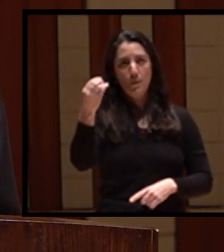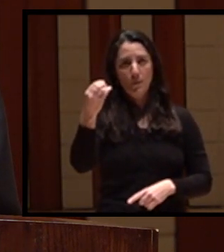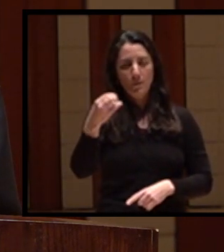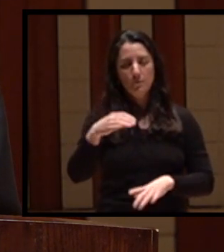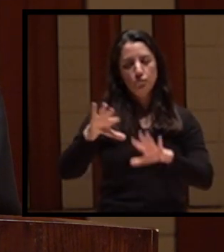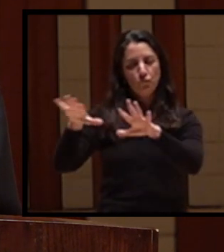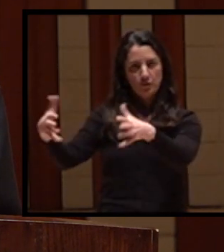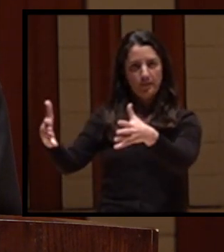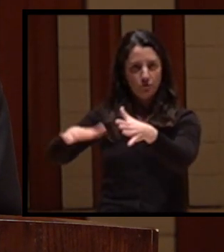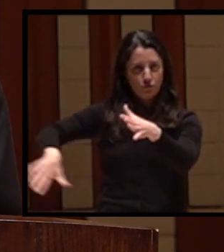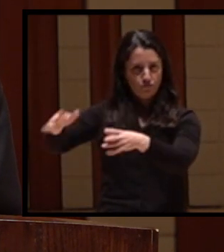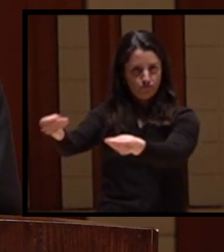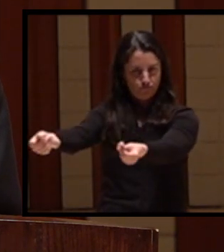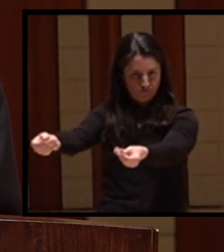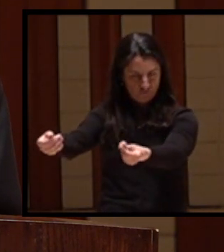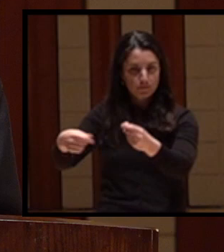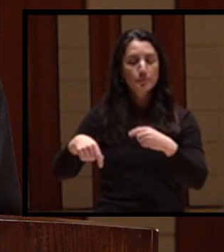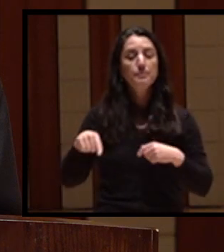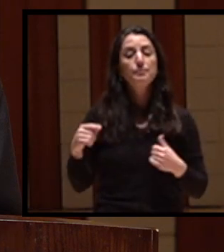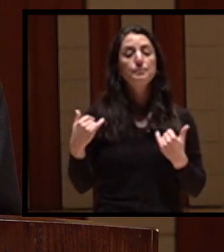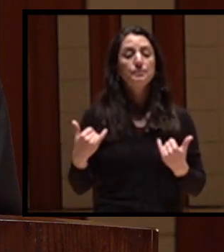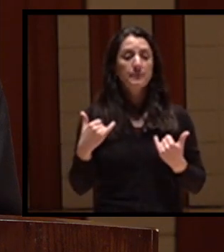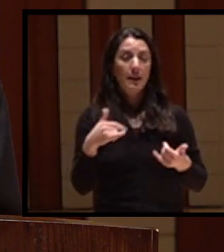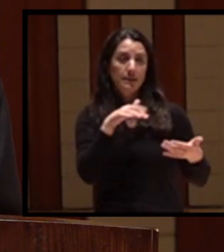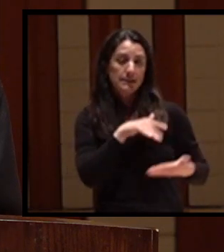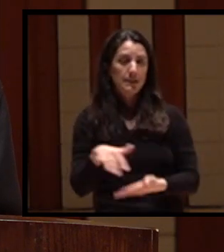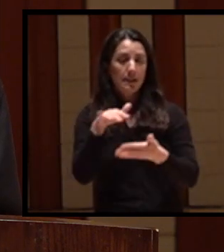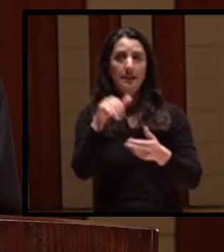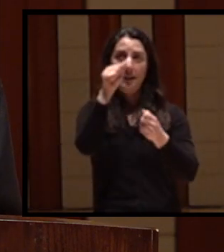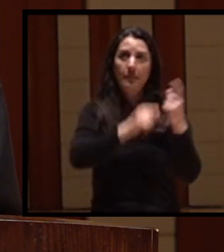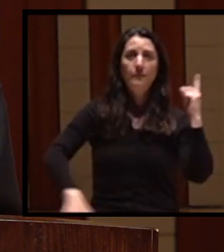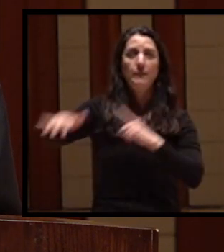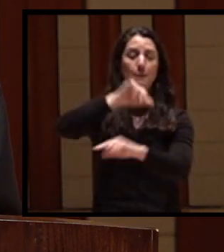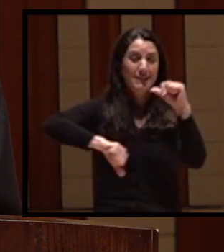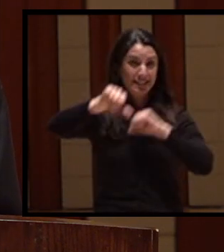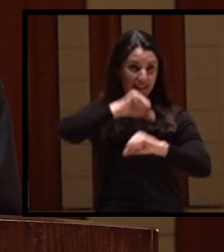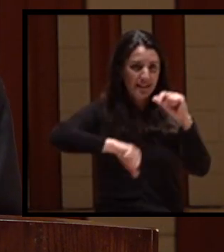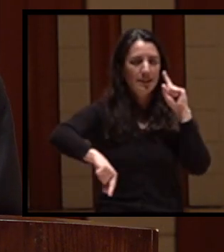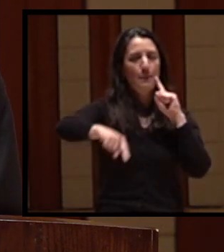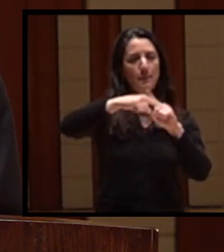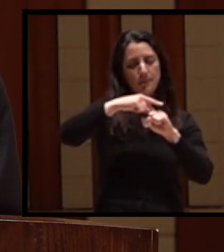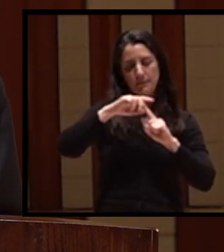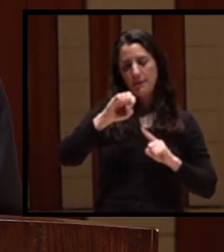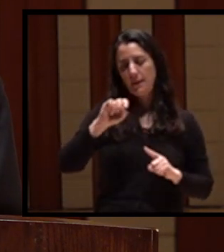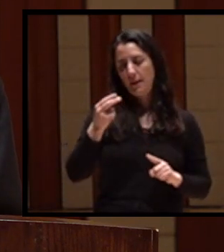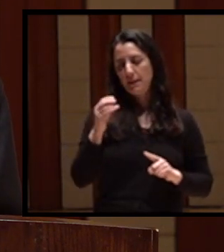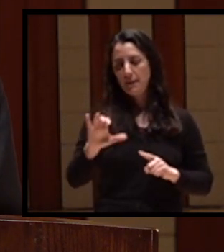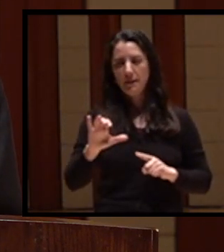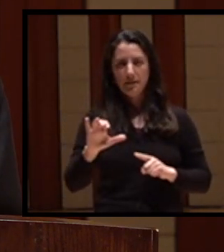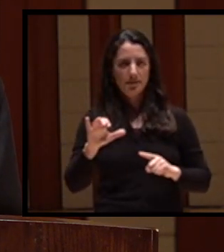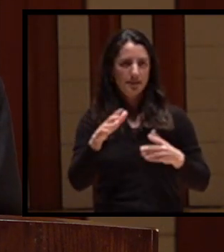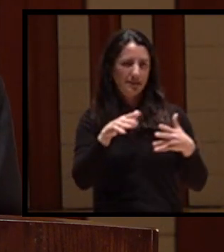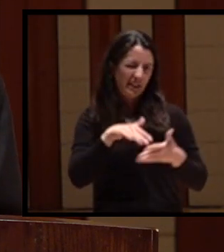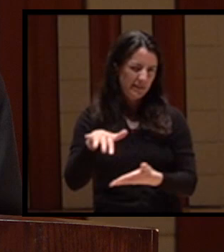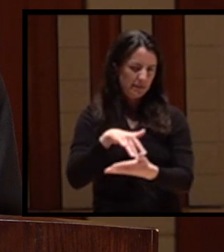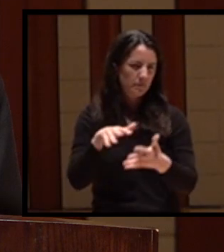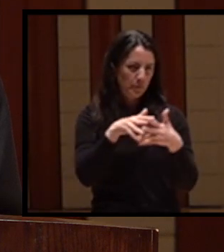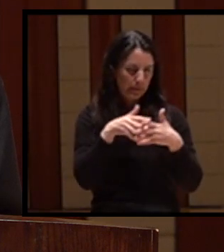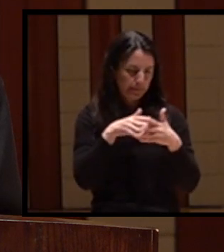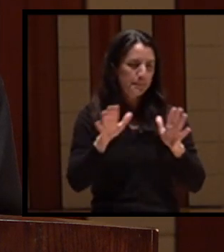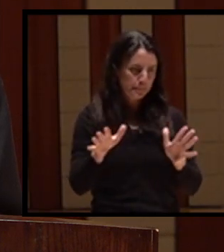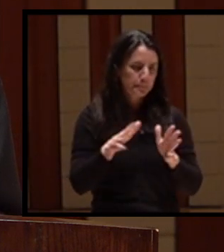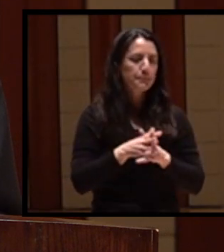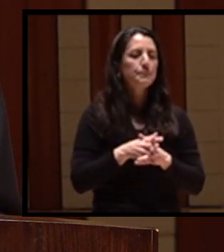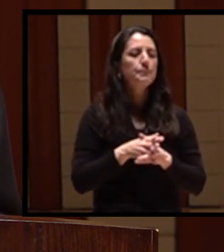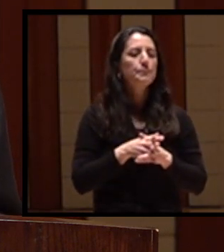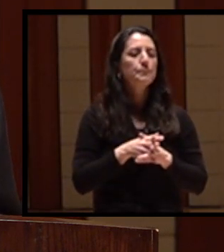an Environmental Science major and an American Ethnic Studies minor, and president of Willamette University's Native and Indigenous Student Union, spending the